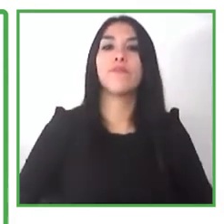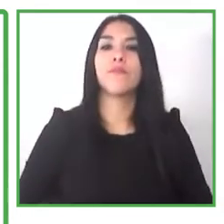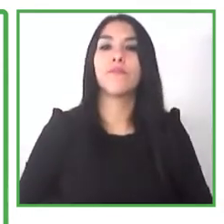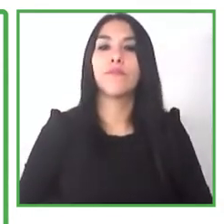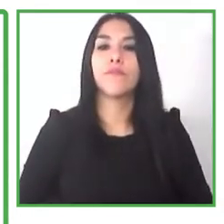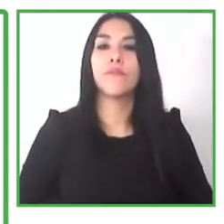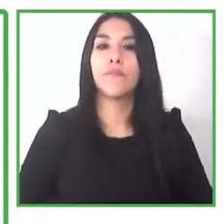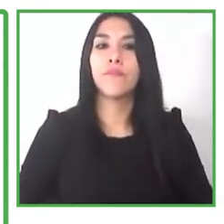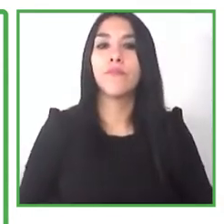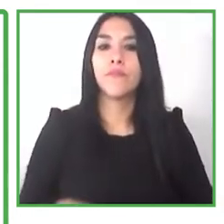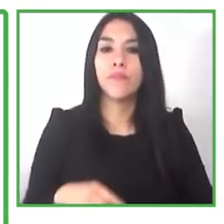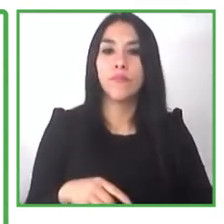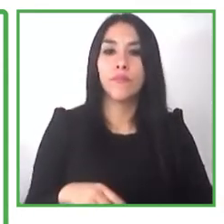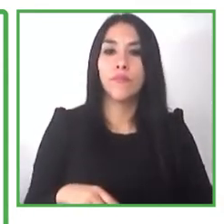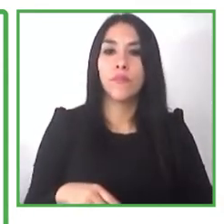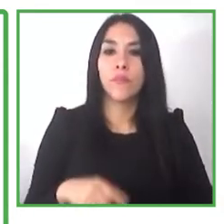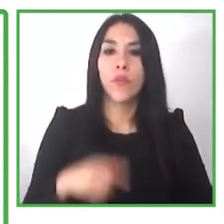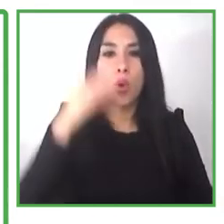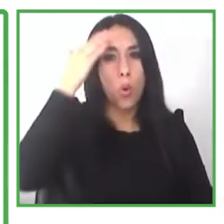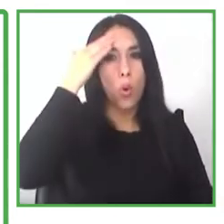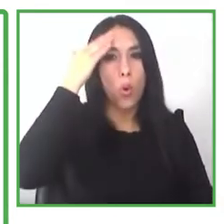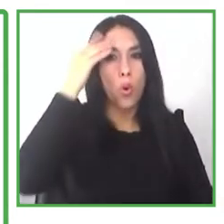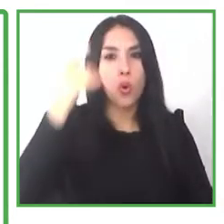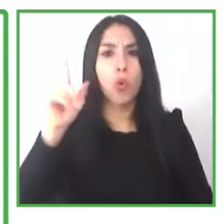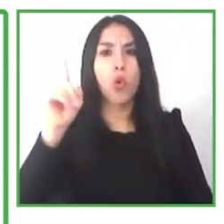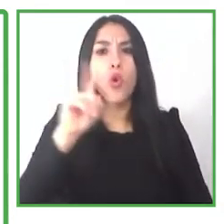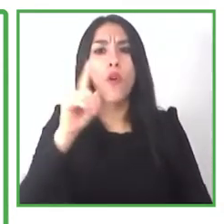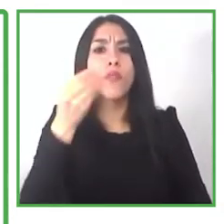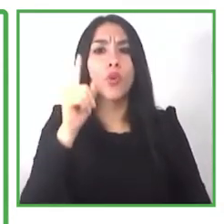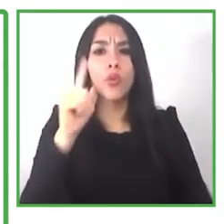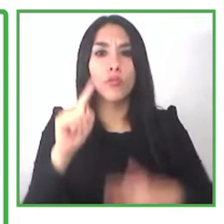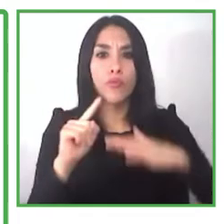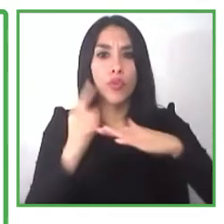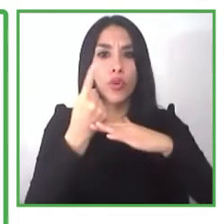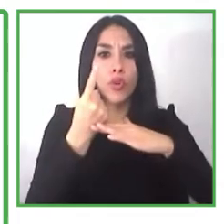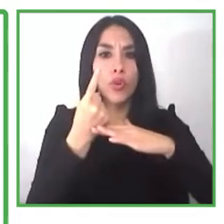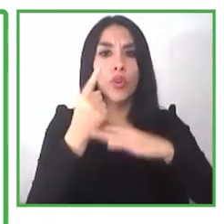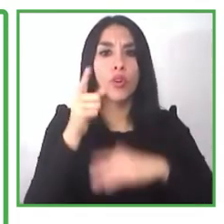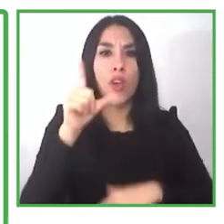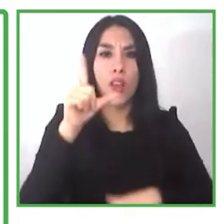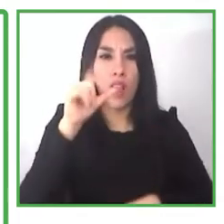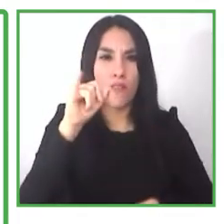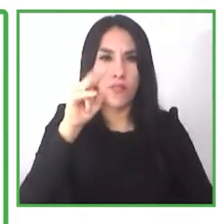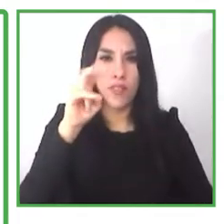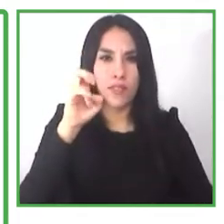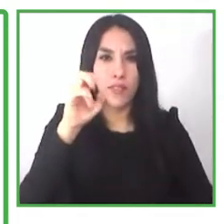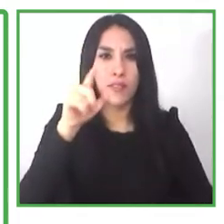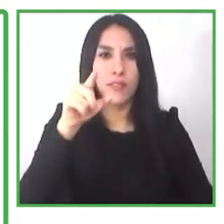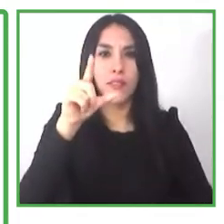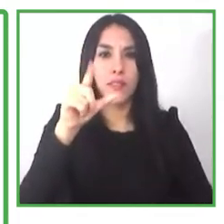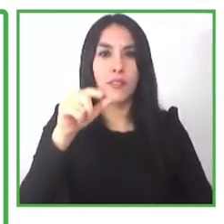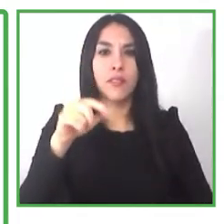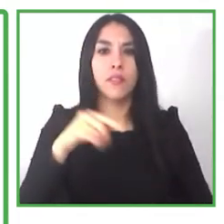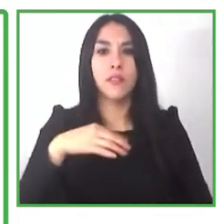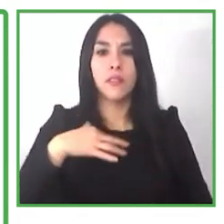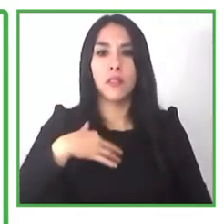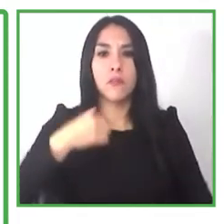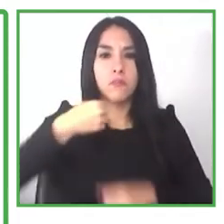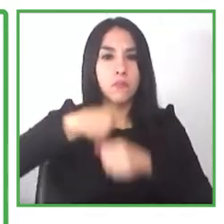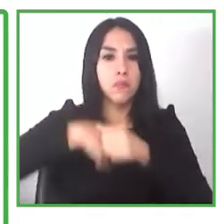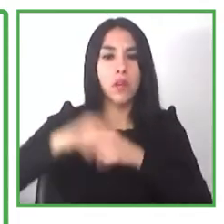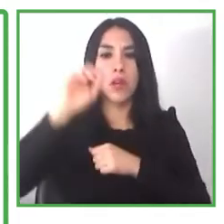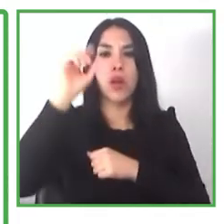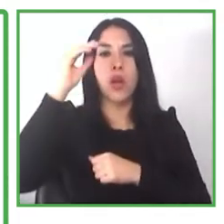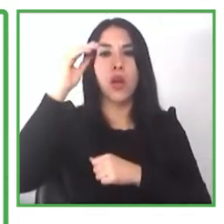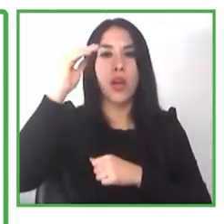have a child who has a cognitive disability i think you find yourself very alone in the world not knowing what to do